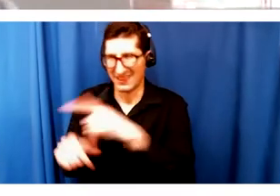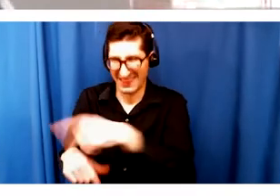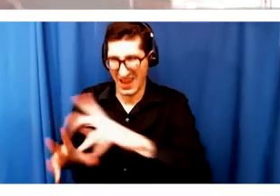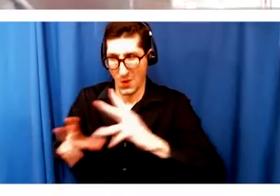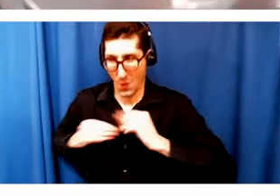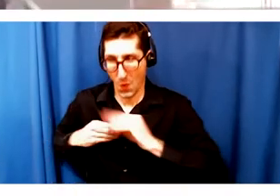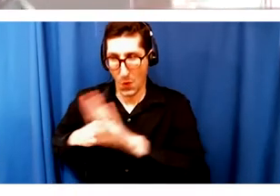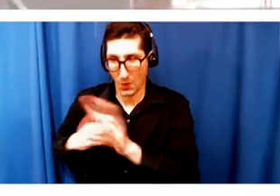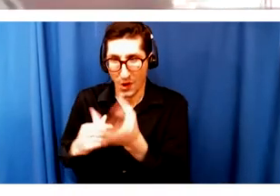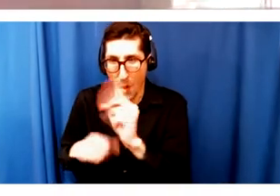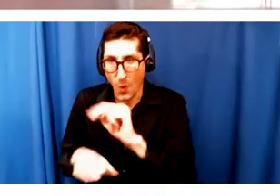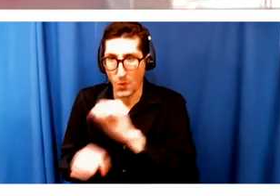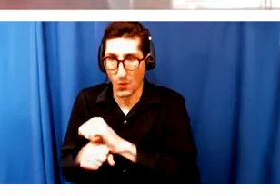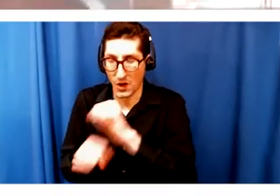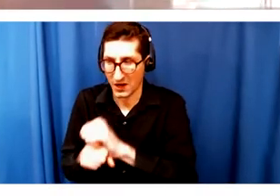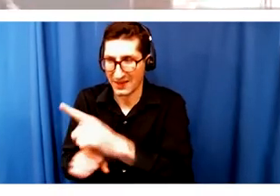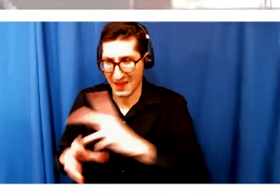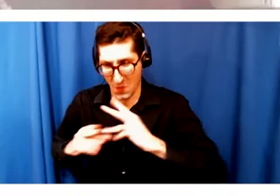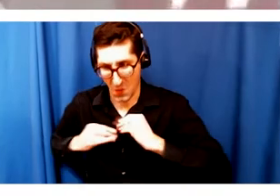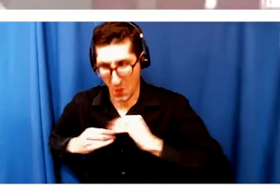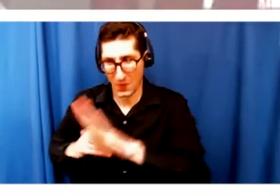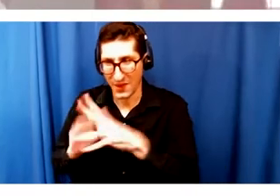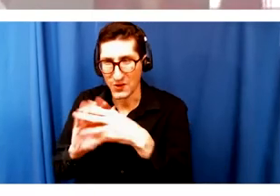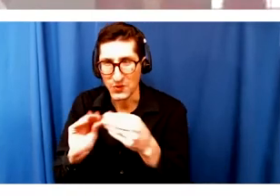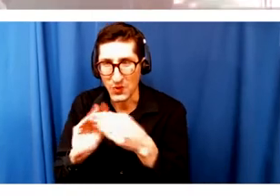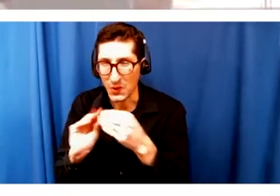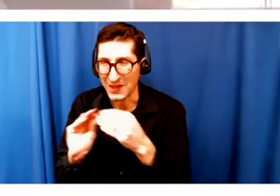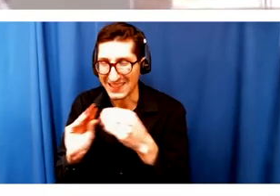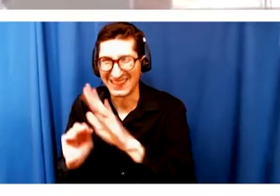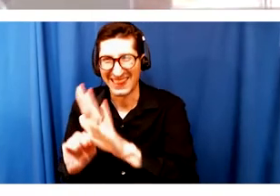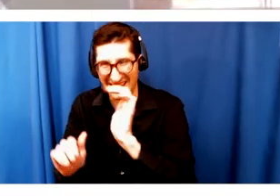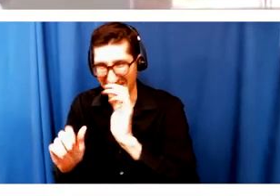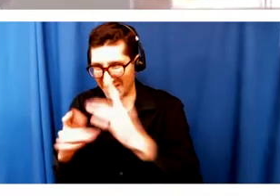stories. They own this particular piece and they can go out anywhere and sort of move that around.